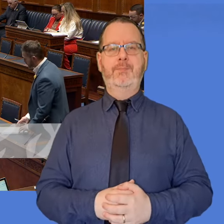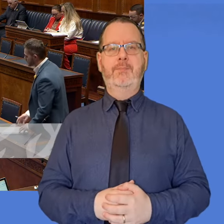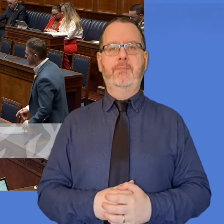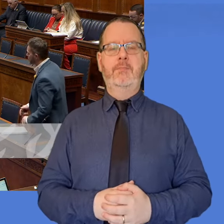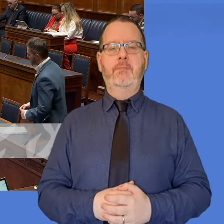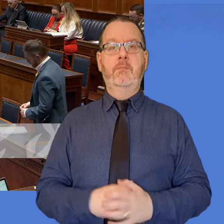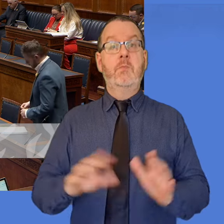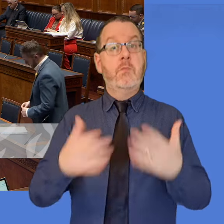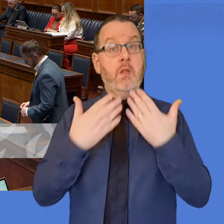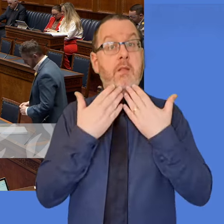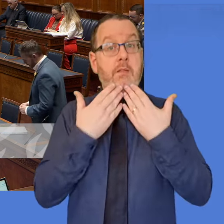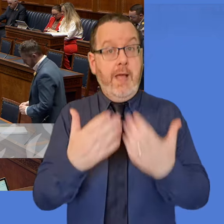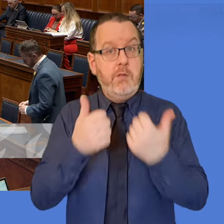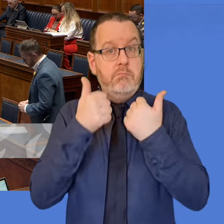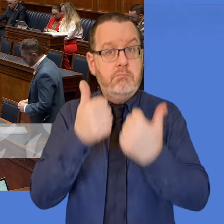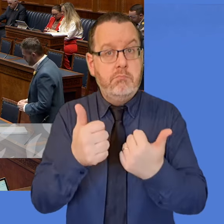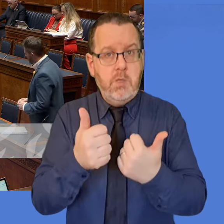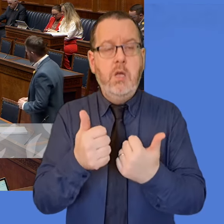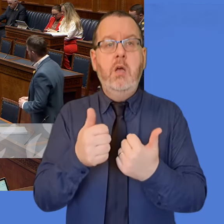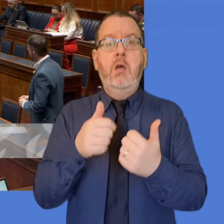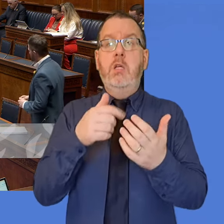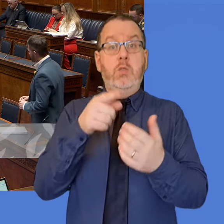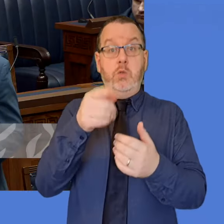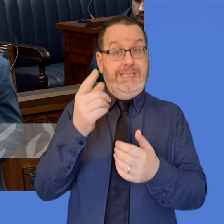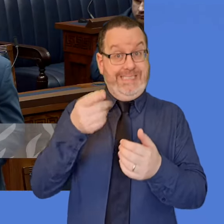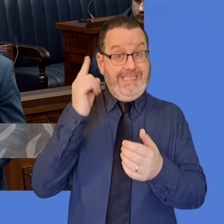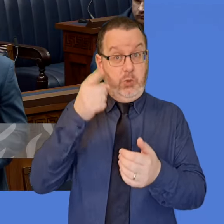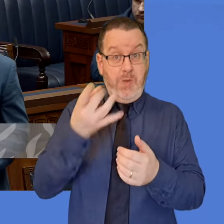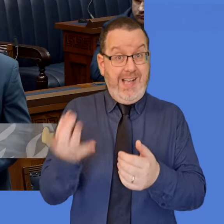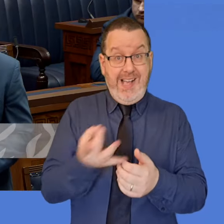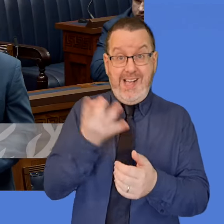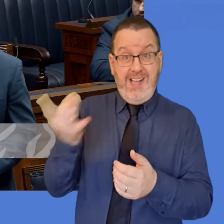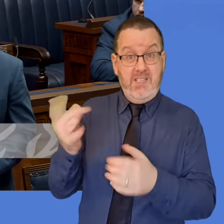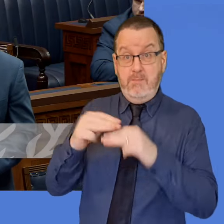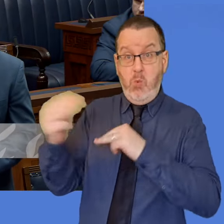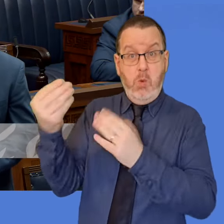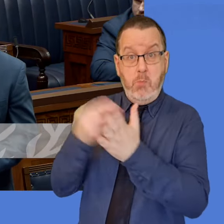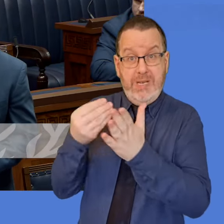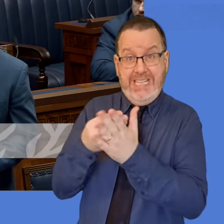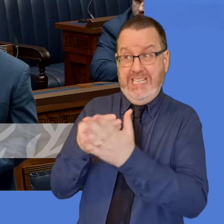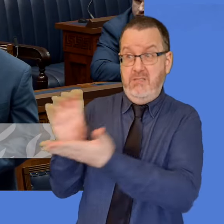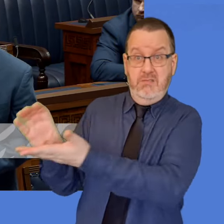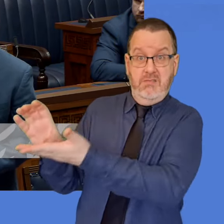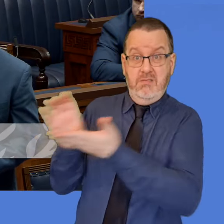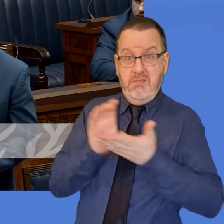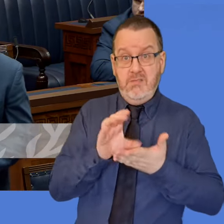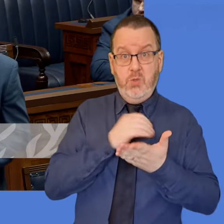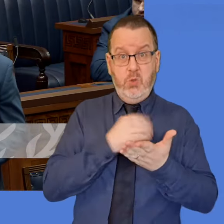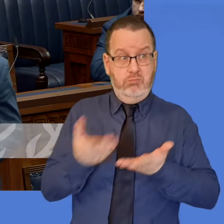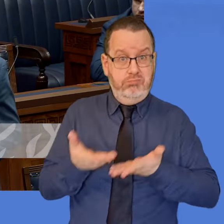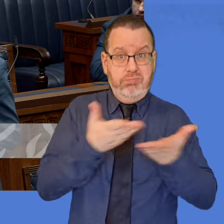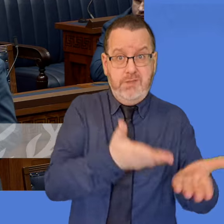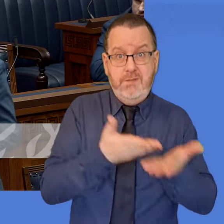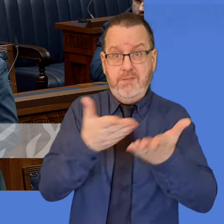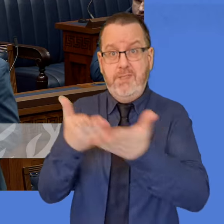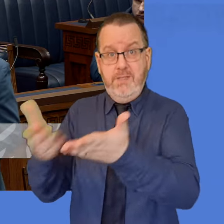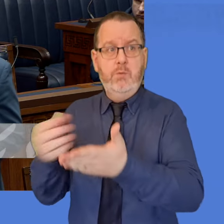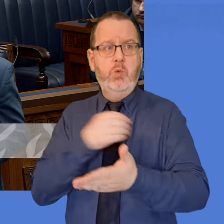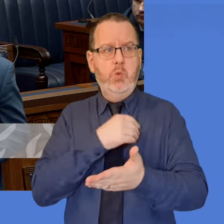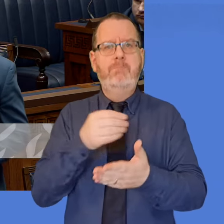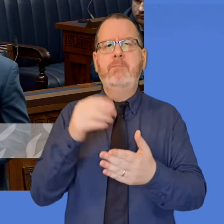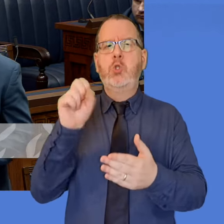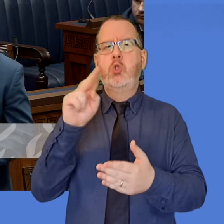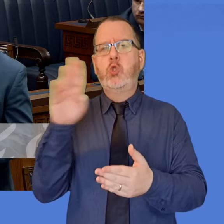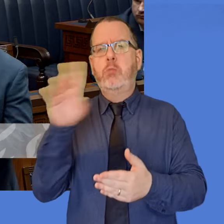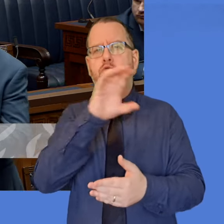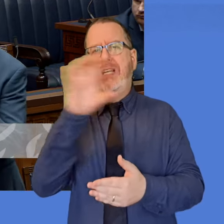Can the Minister point out if any additional funding requests was sought of the Sports Minister in regard to the delivery of sub-regional study projects and would like to offer